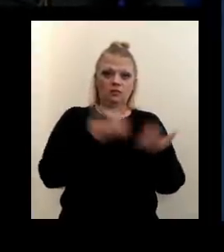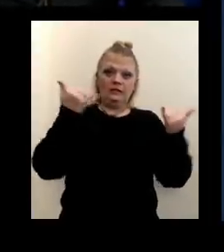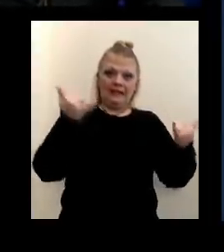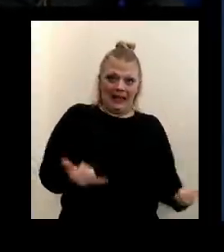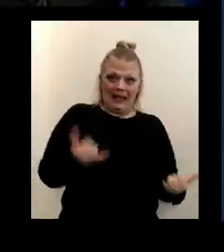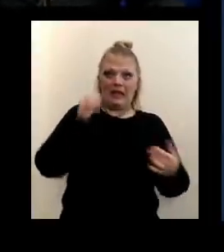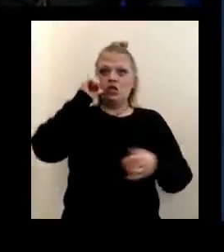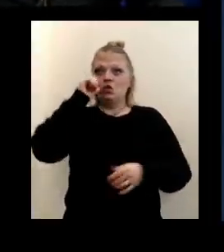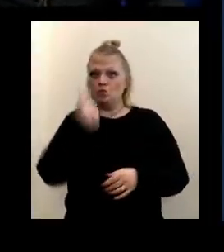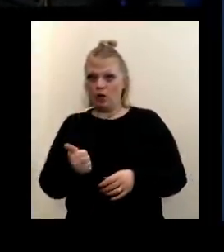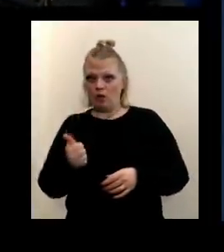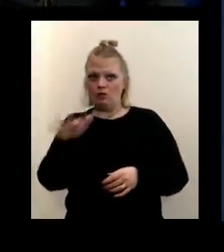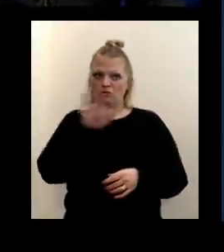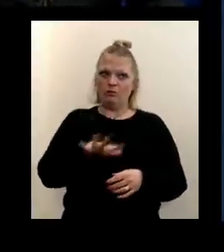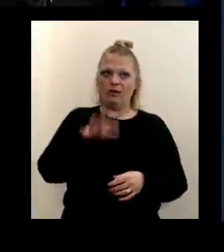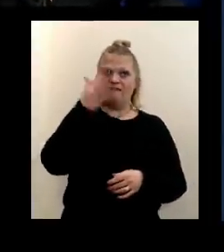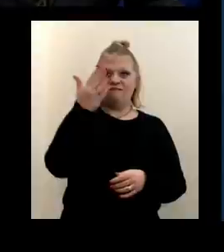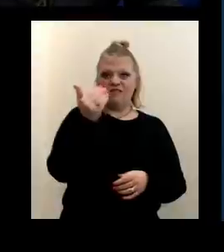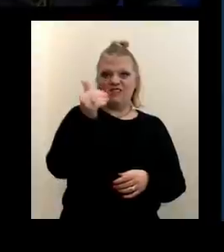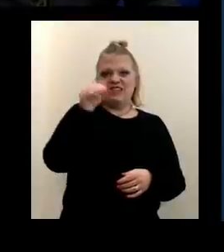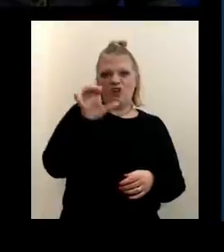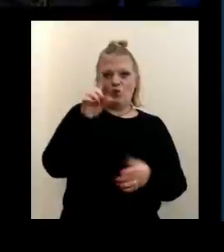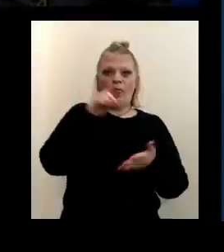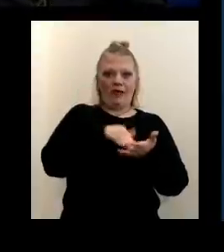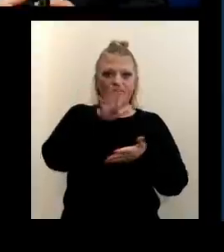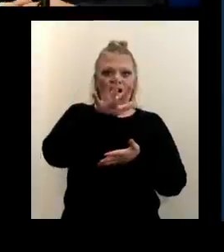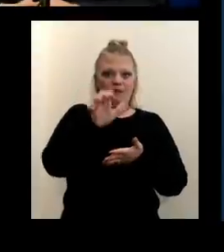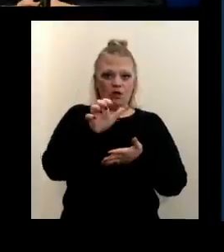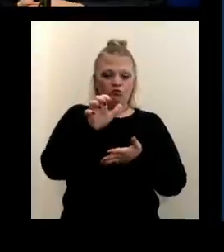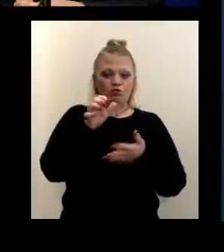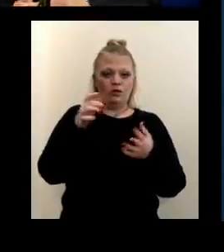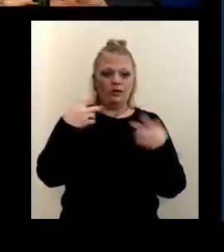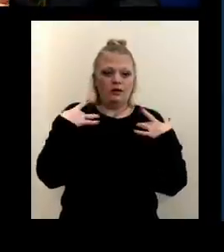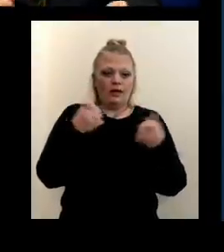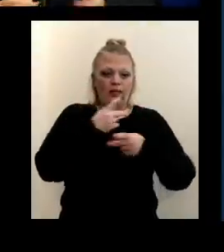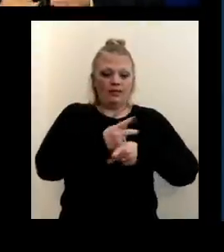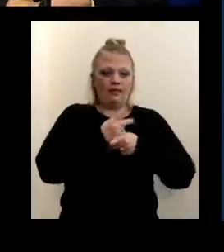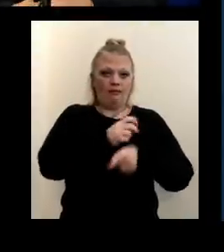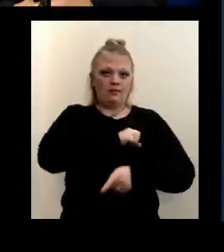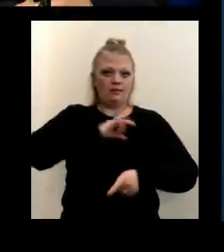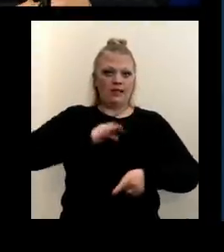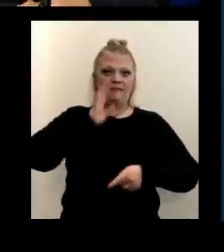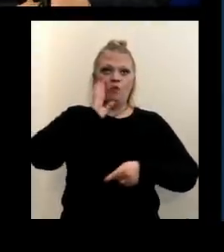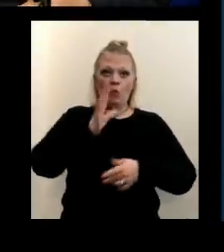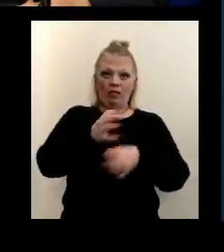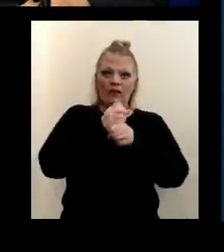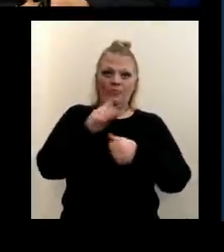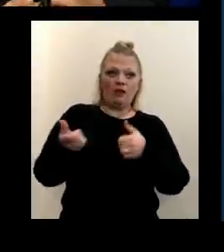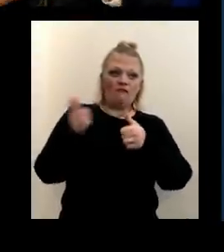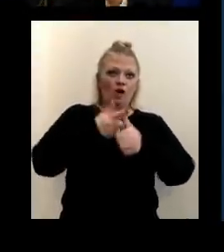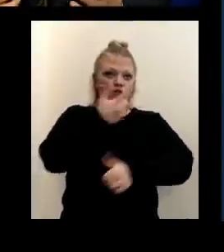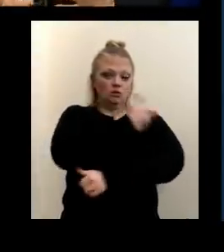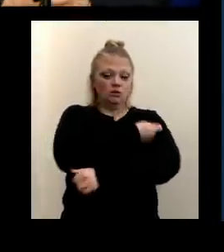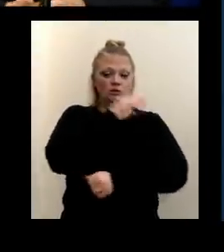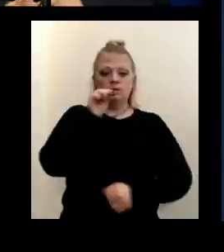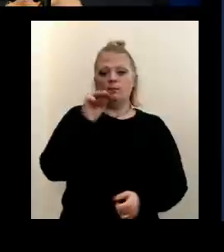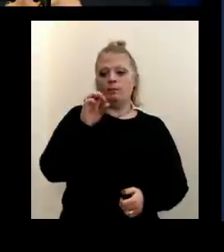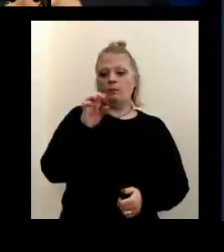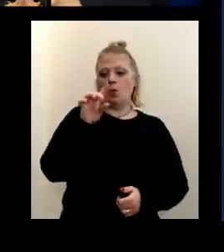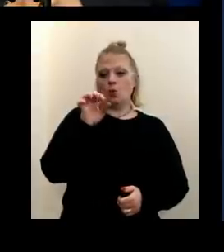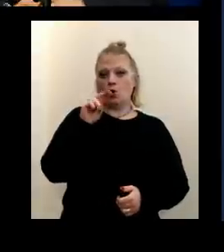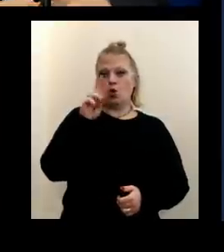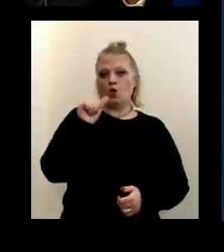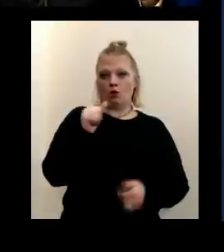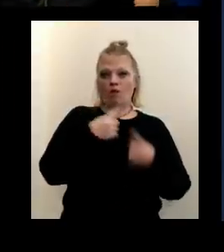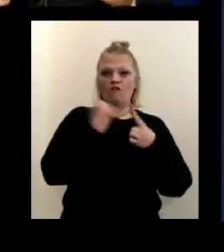tomorrow, approximately 1500 healthcare professionals will receive their first dose of the Moderna vaccine at our point of